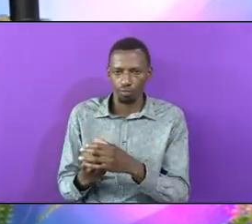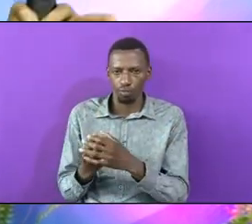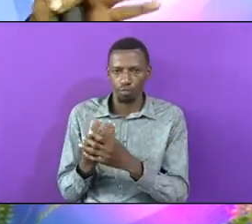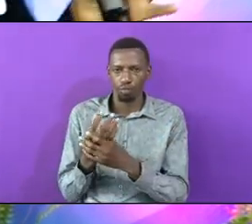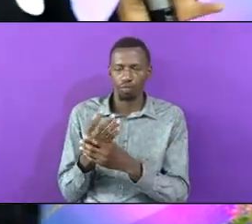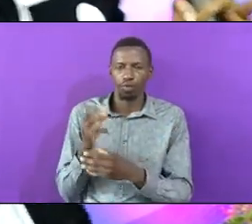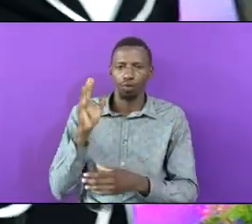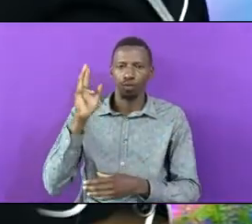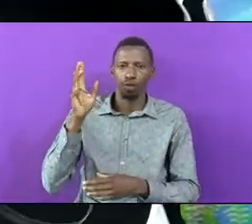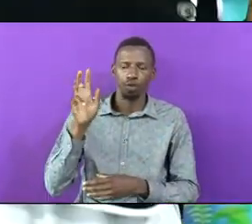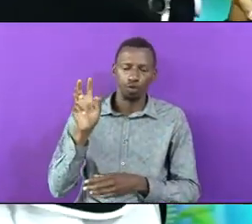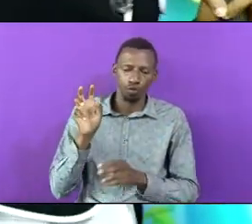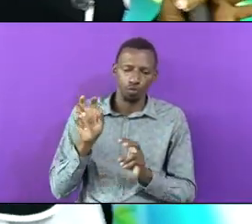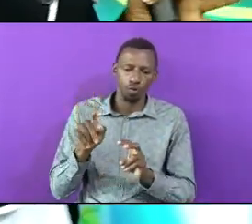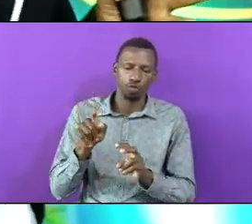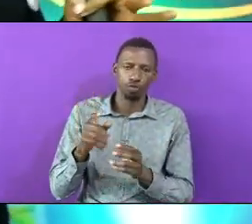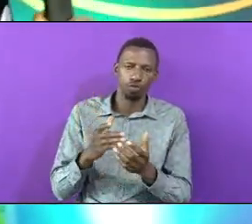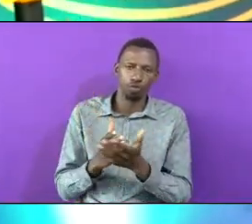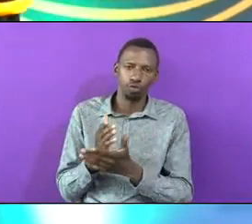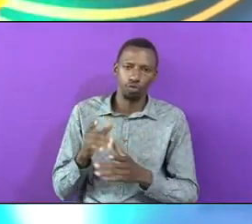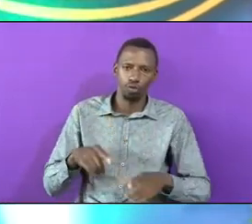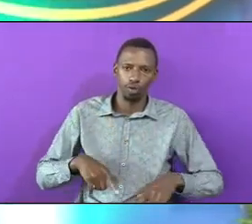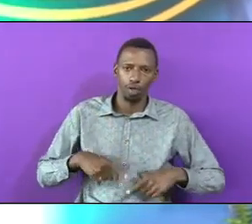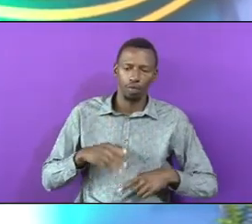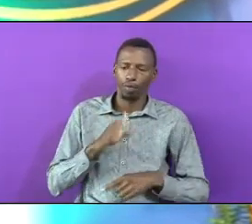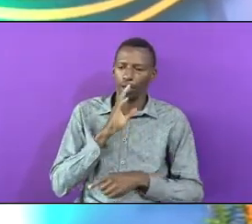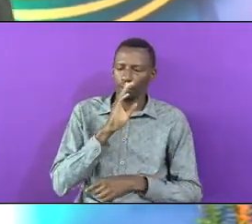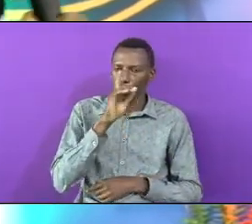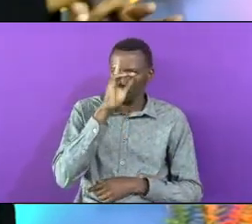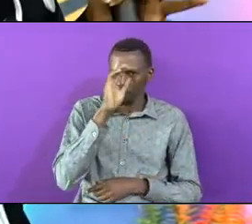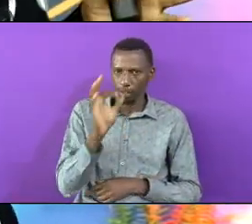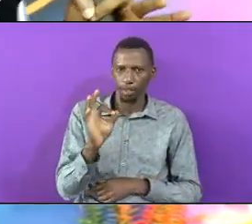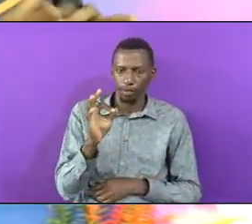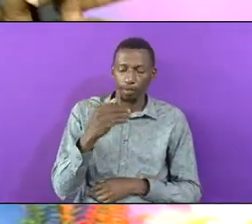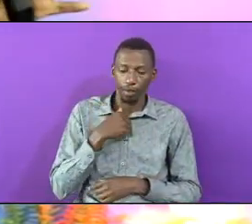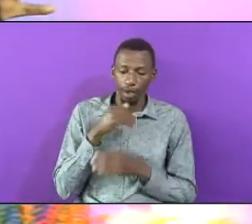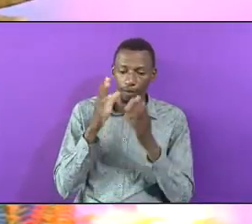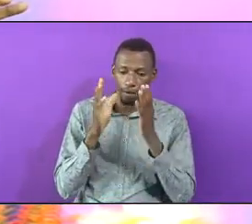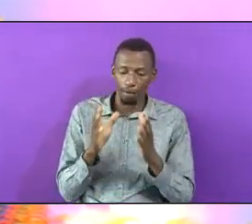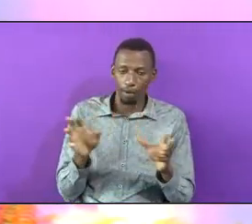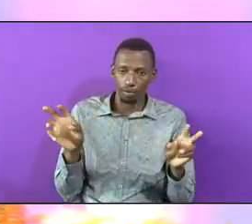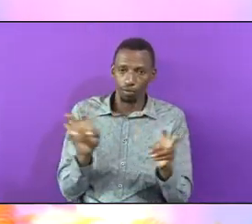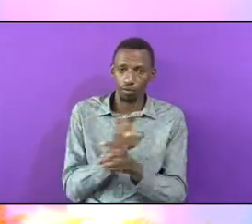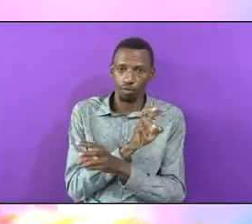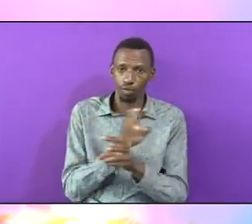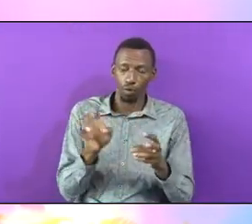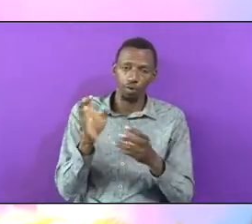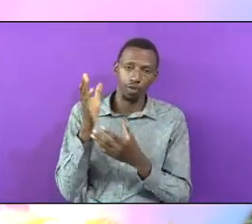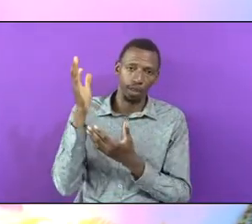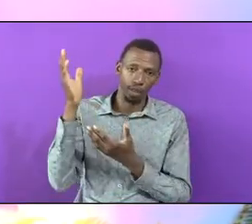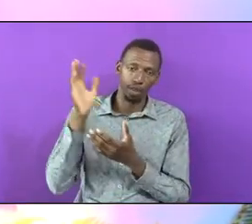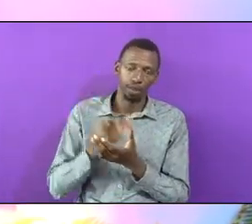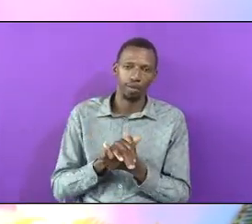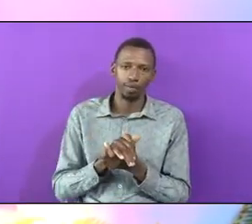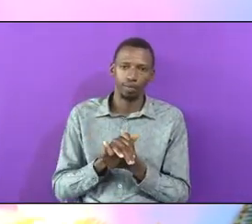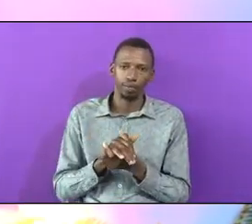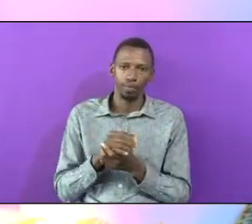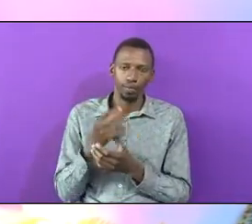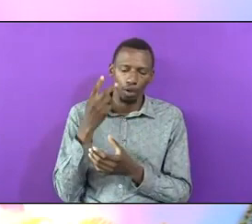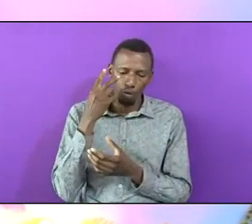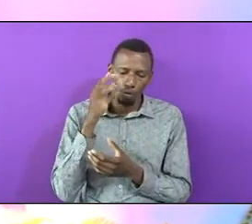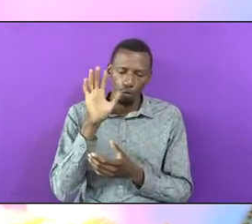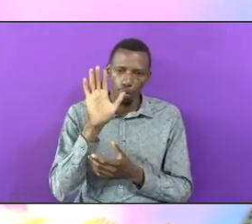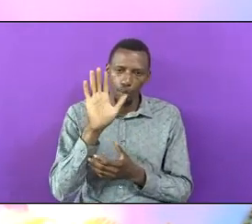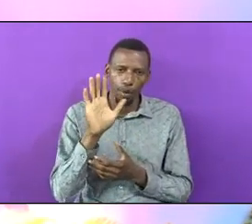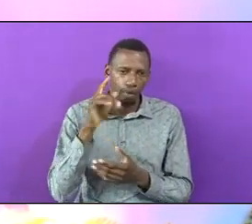To Watch You Through Life So Be Serious This Watcher Who Watches And Looks At Your Intention